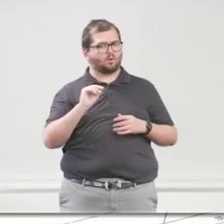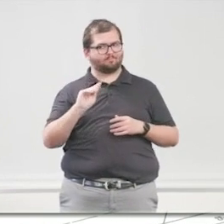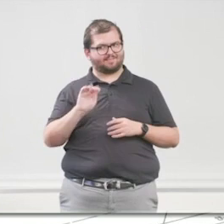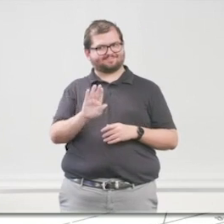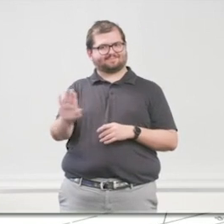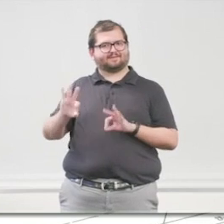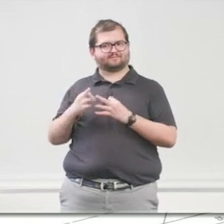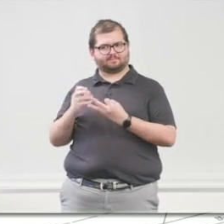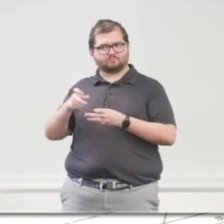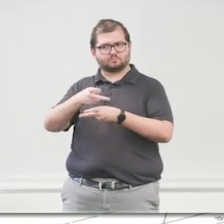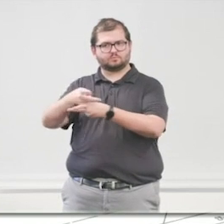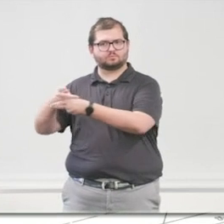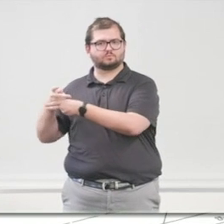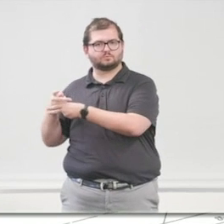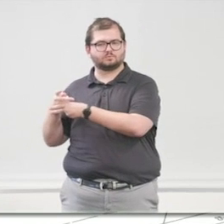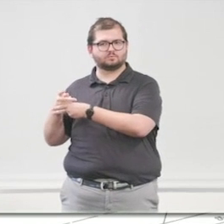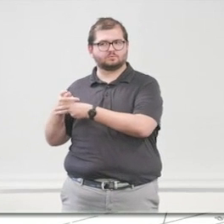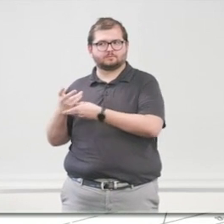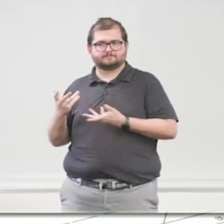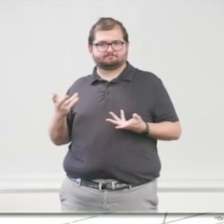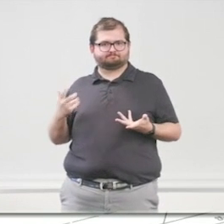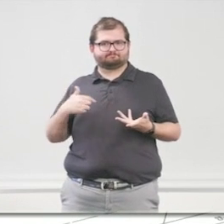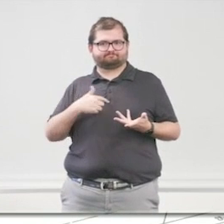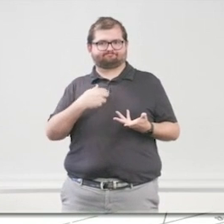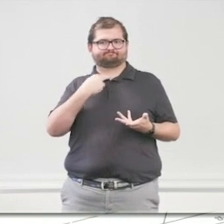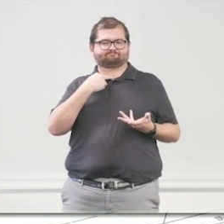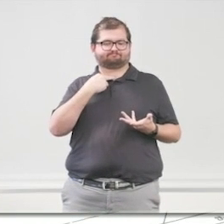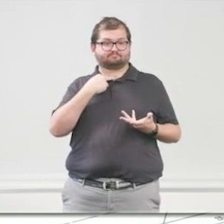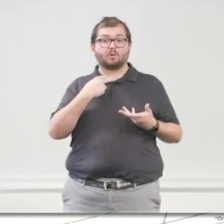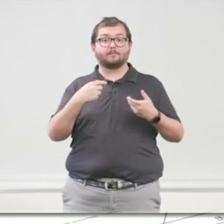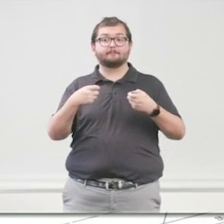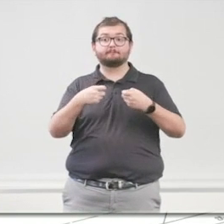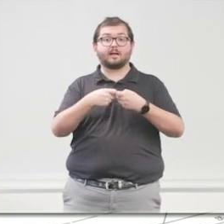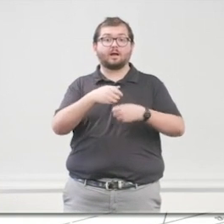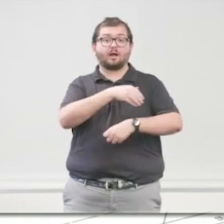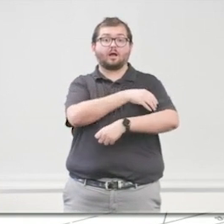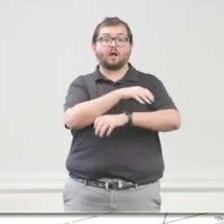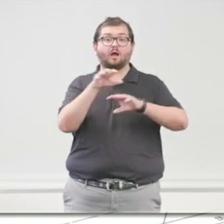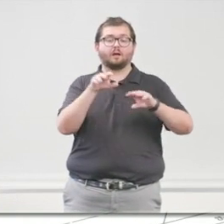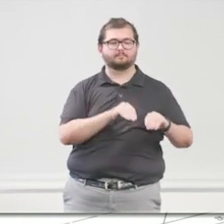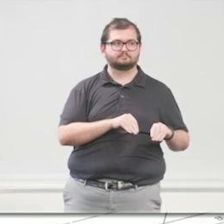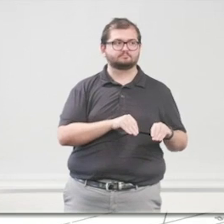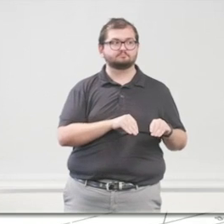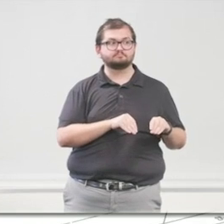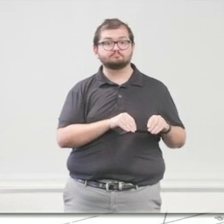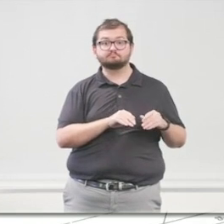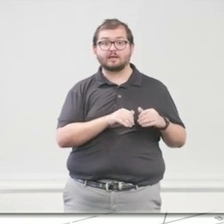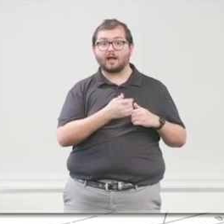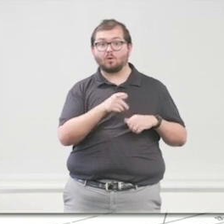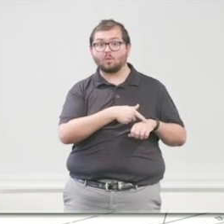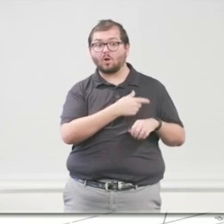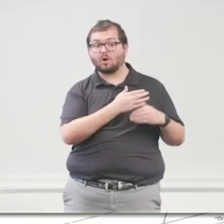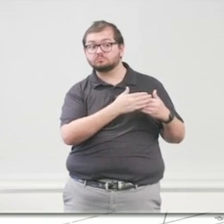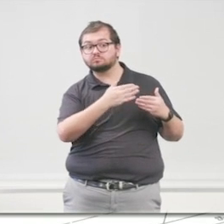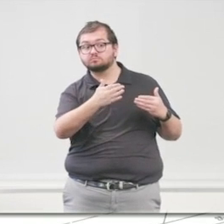And at that time, nobody knew anything. Whenever you have a power disruption and we don't know how long that's going to occur, they